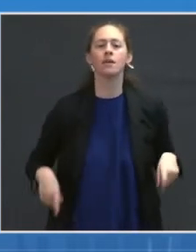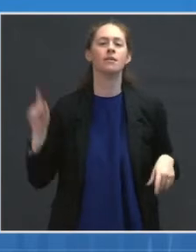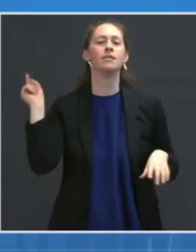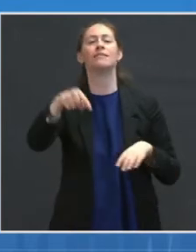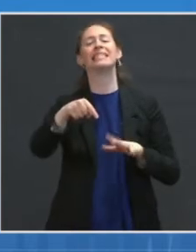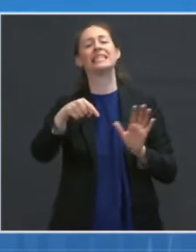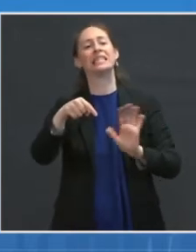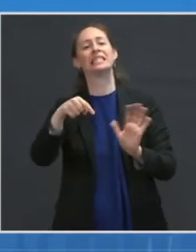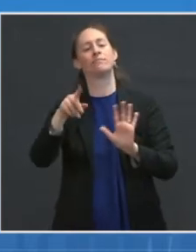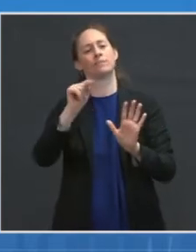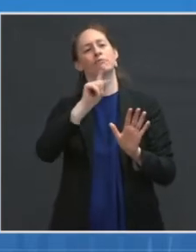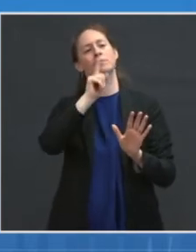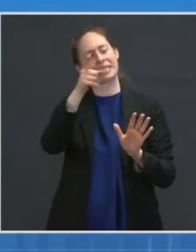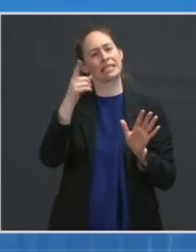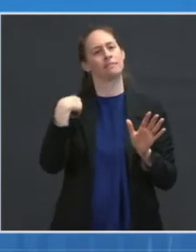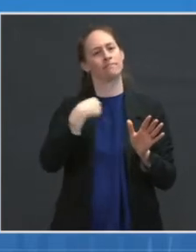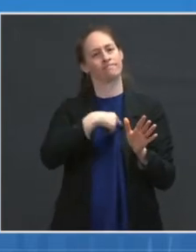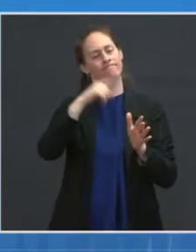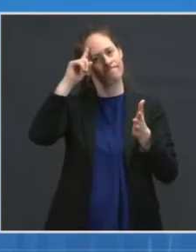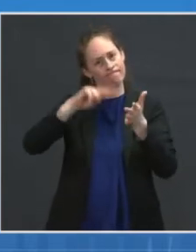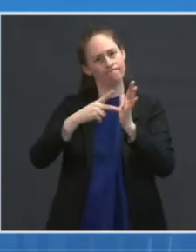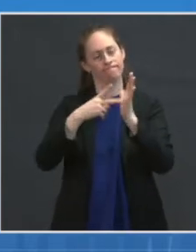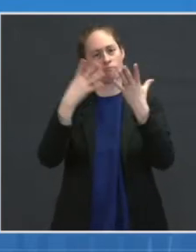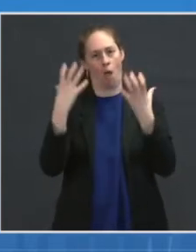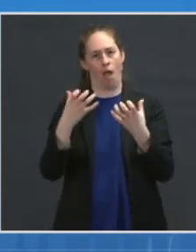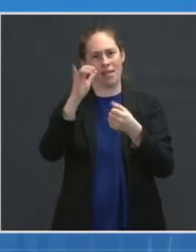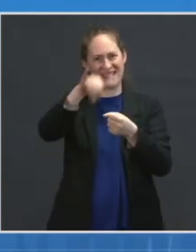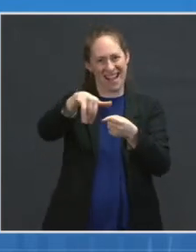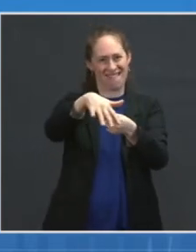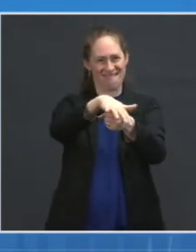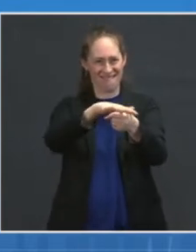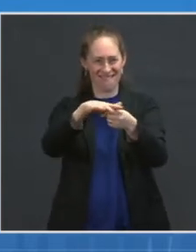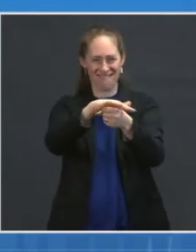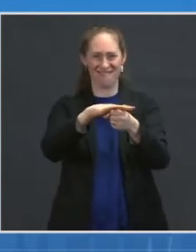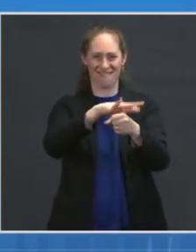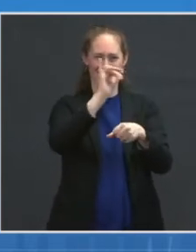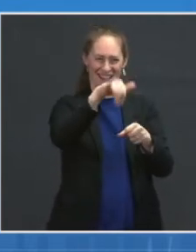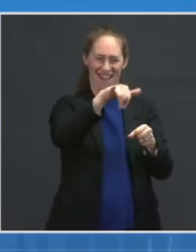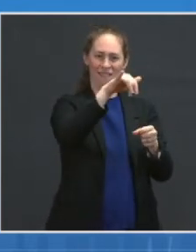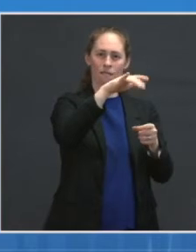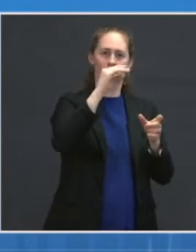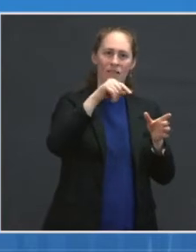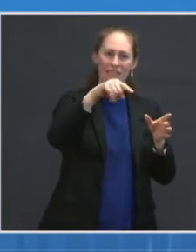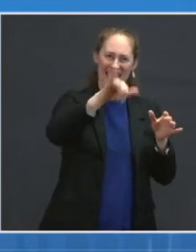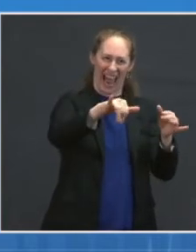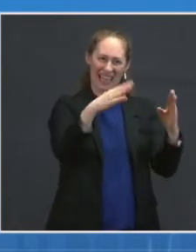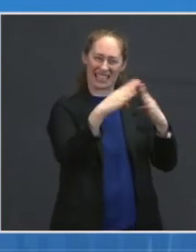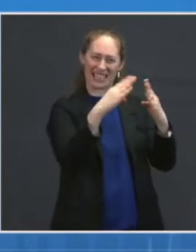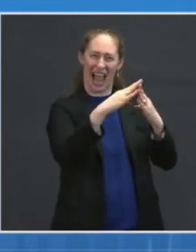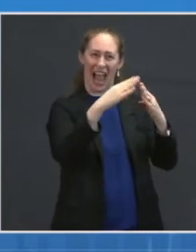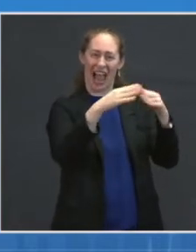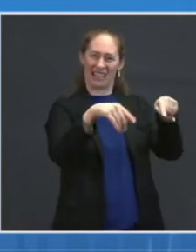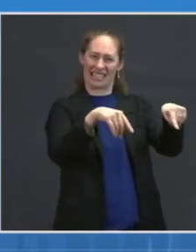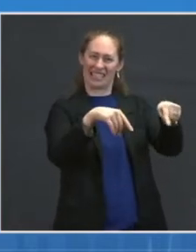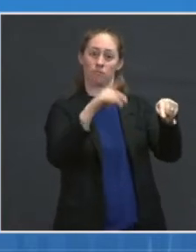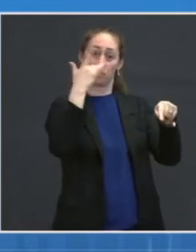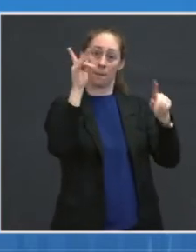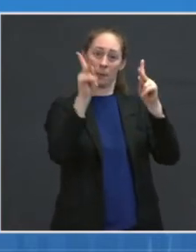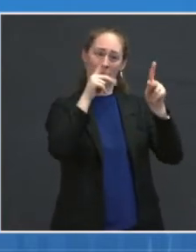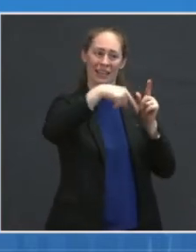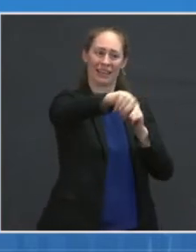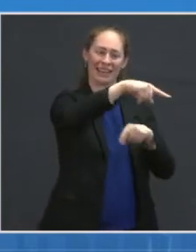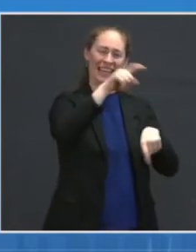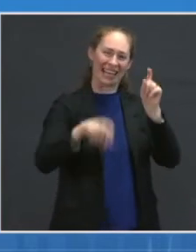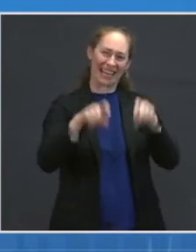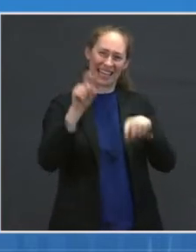both sites that are located conveniently in these communities. There will be a series of announcements